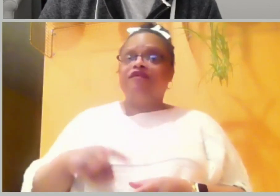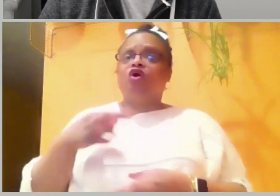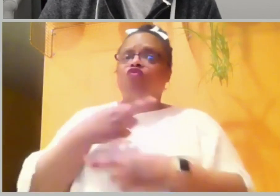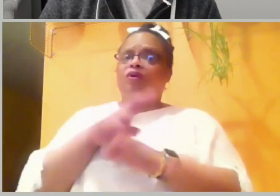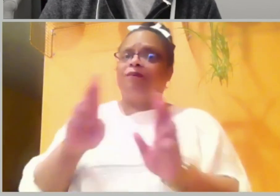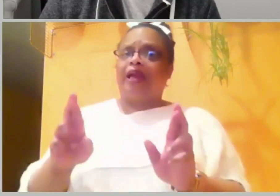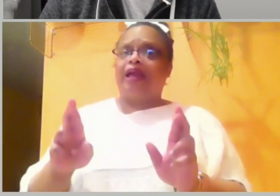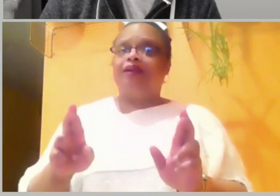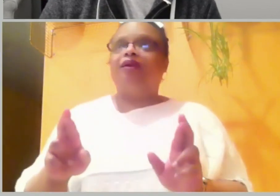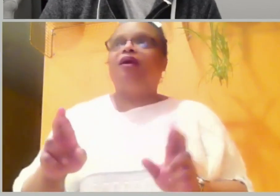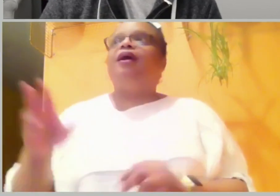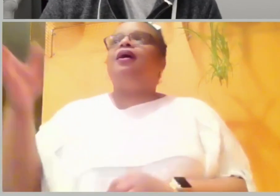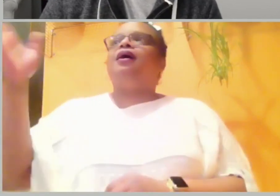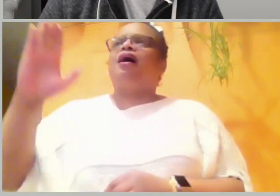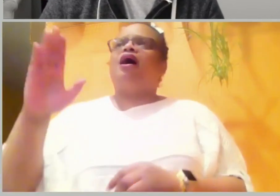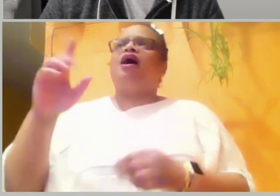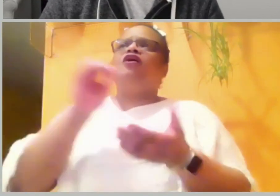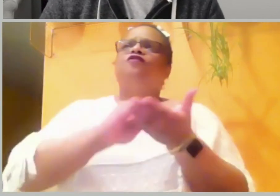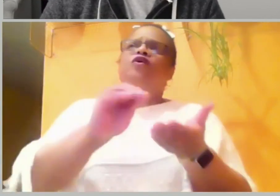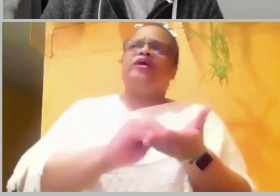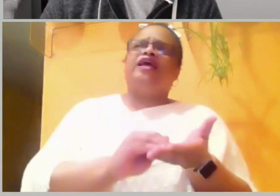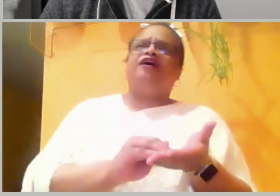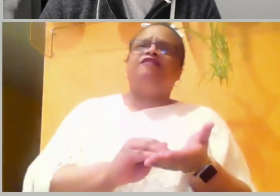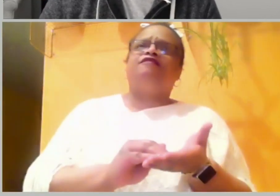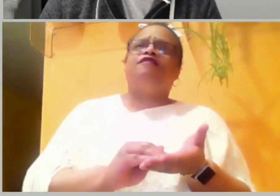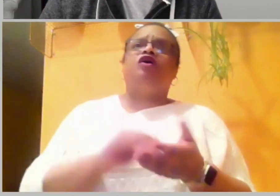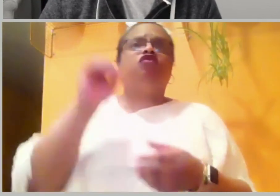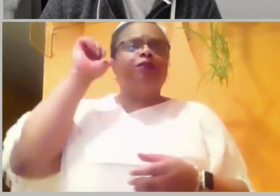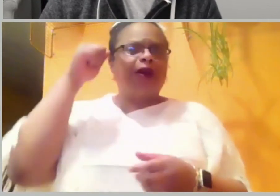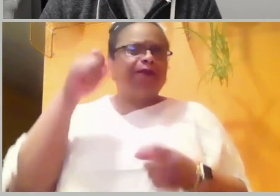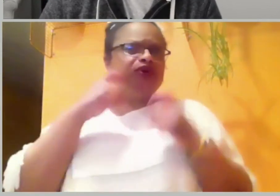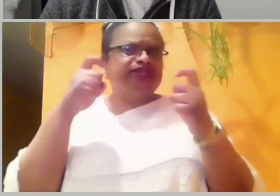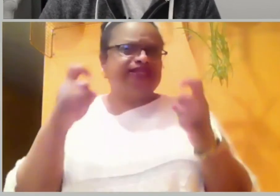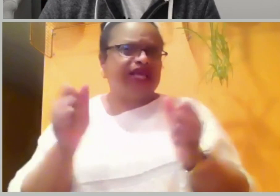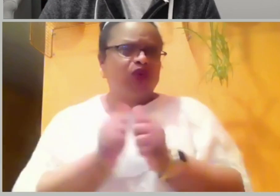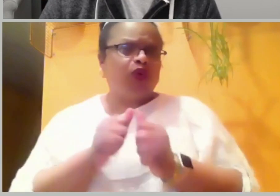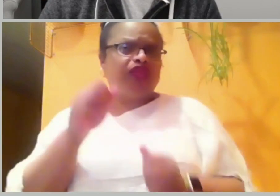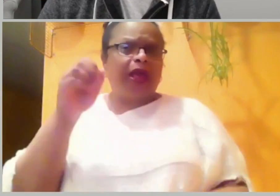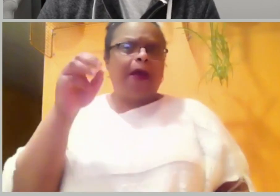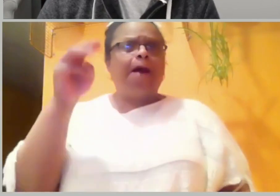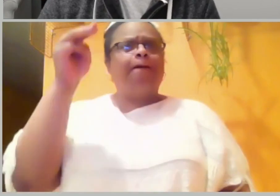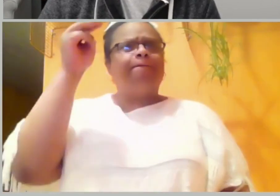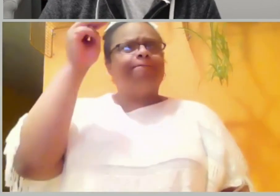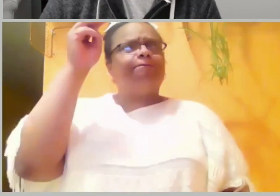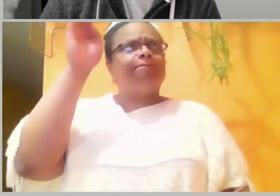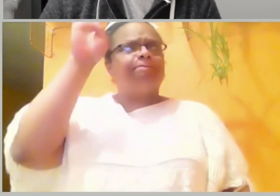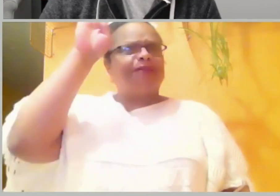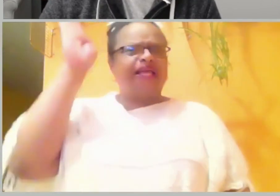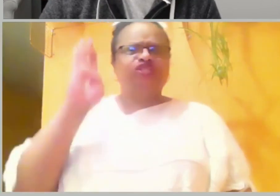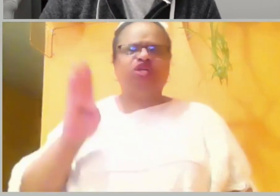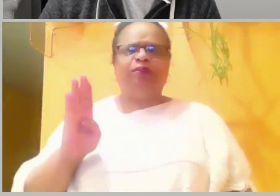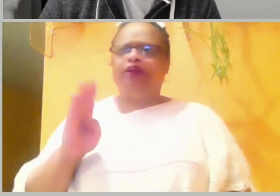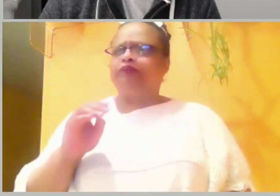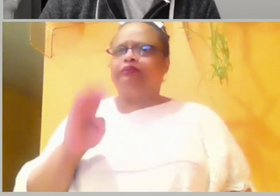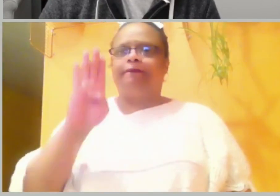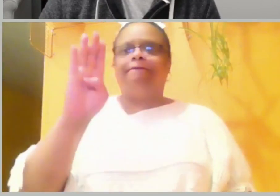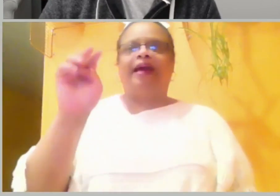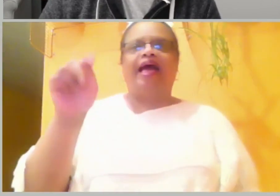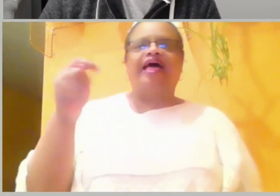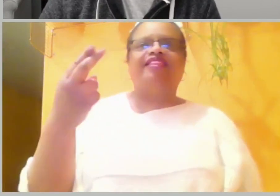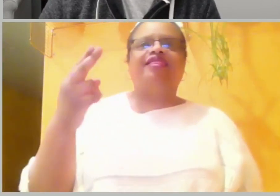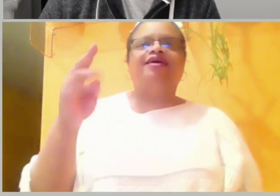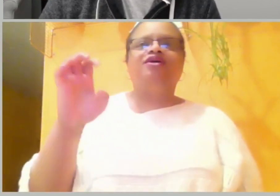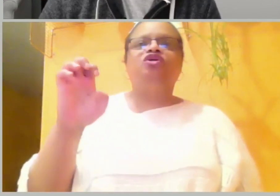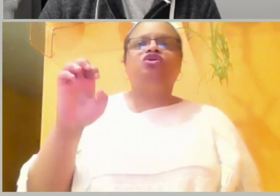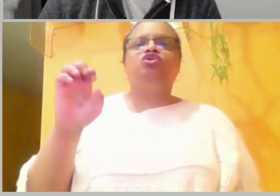he also tells David that as a result of his sin, trouble would arise within his household, and surely